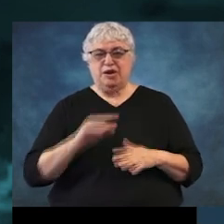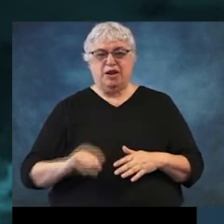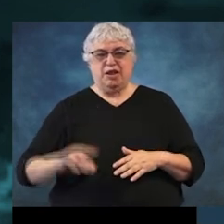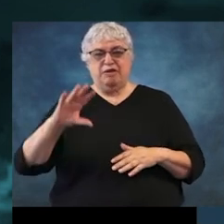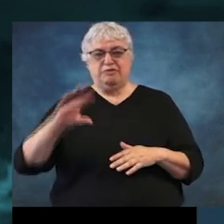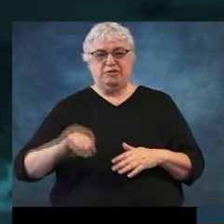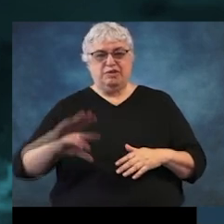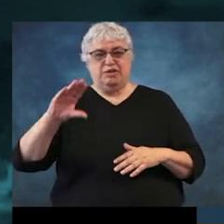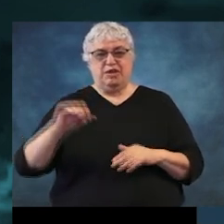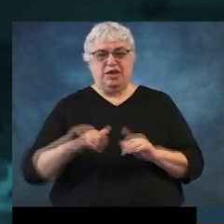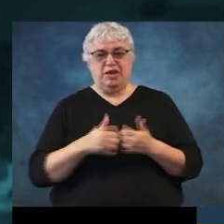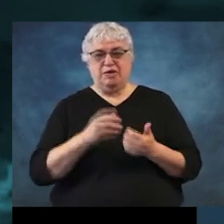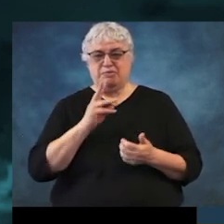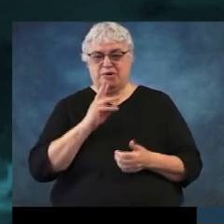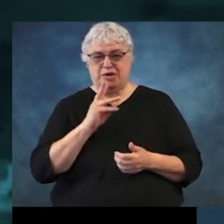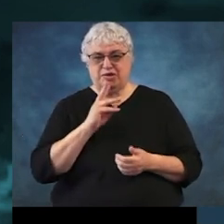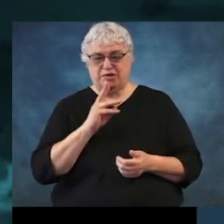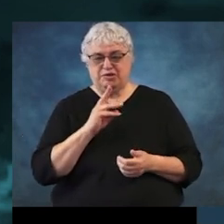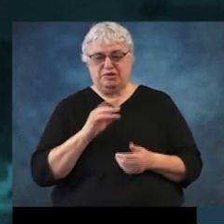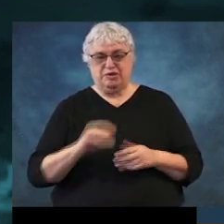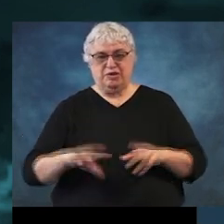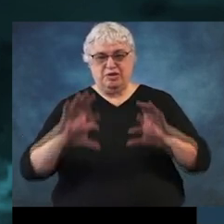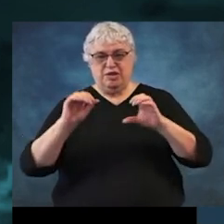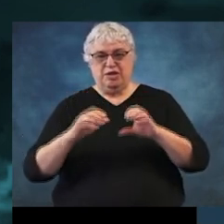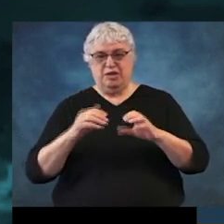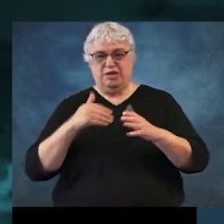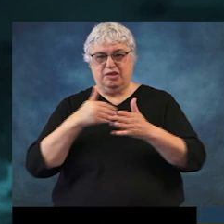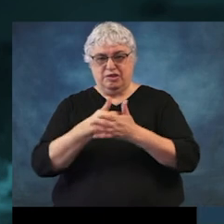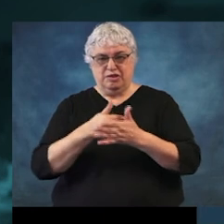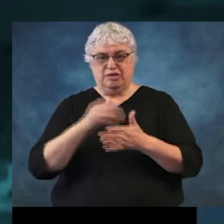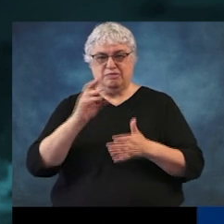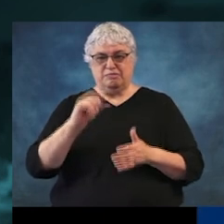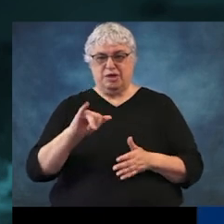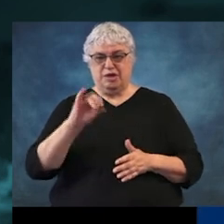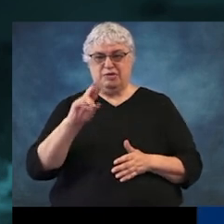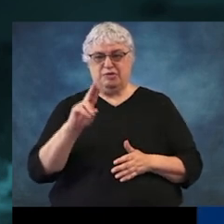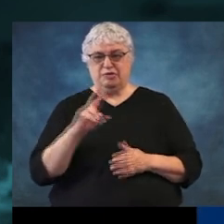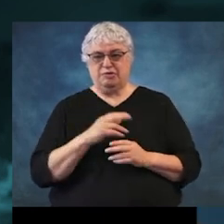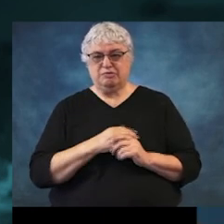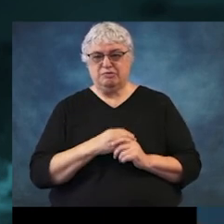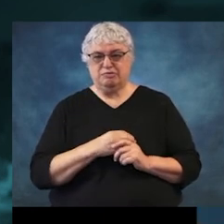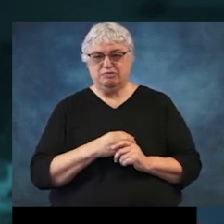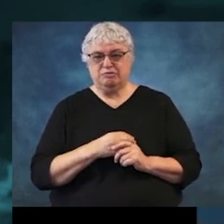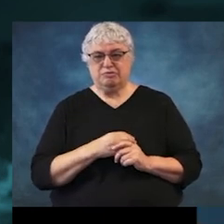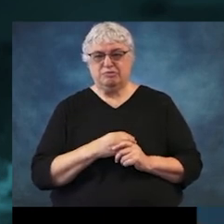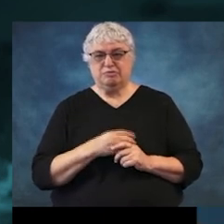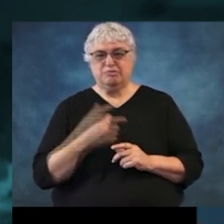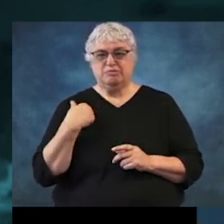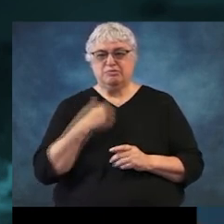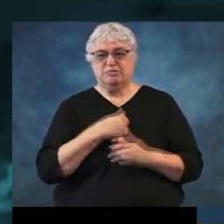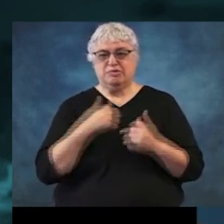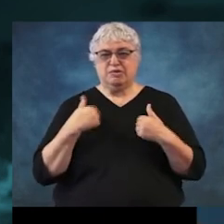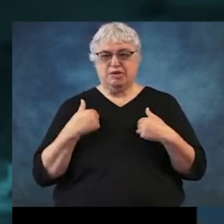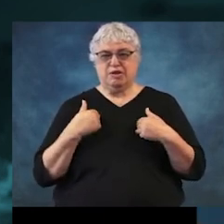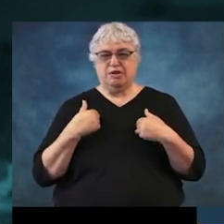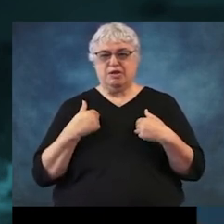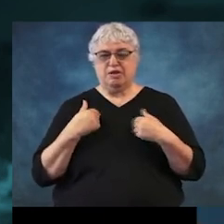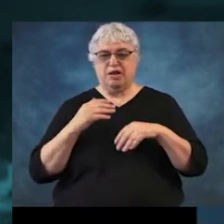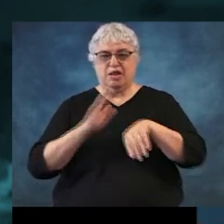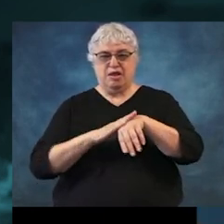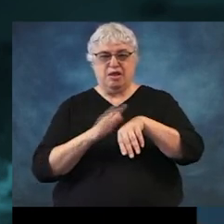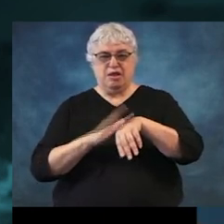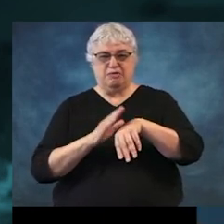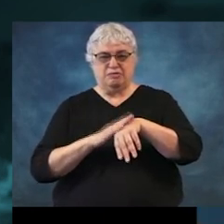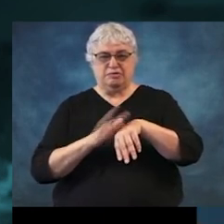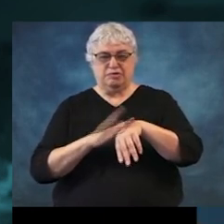alerts, how high the water level is getting in the creek or the bayou. And we have default alarms